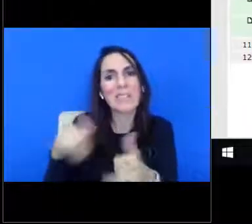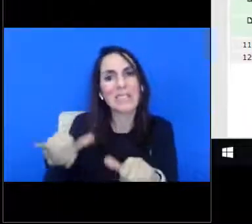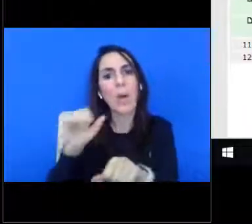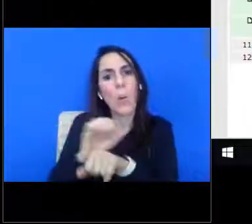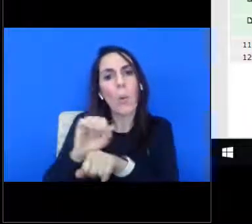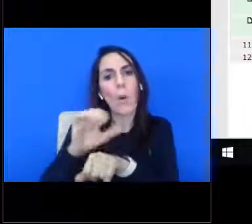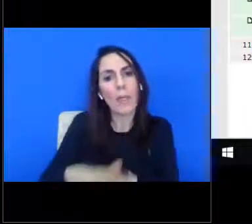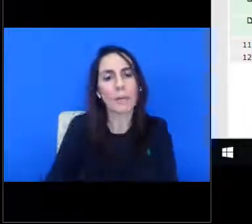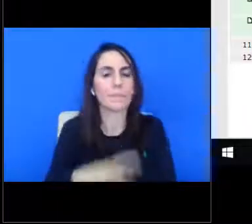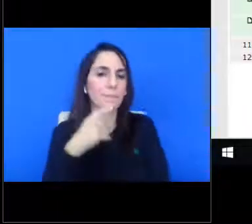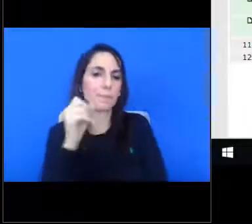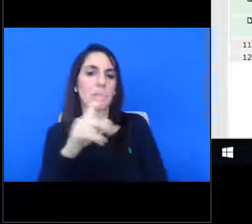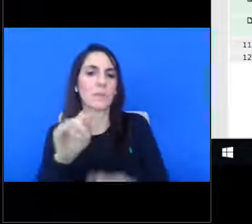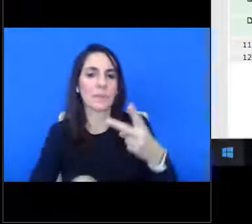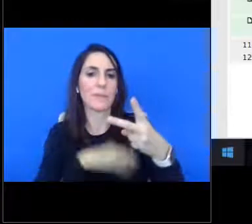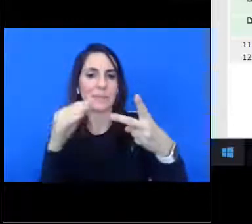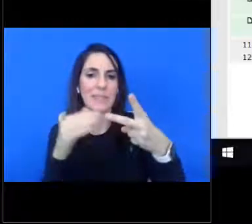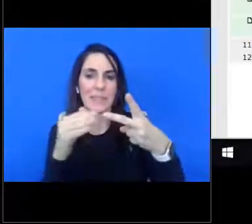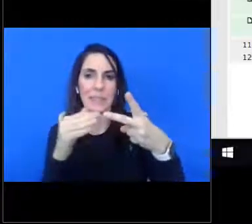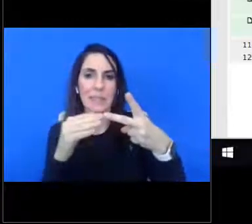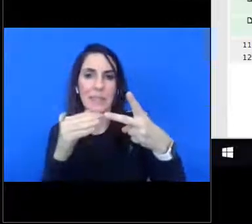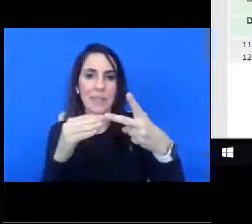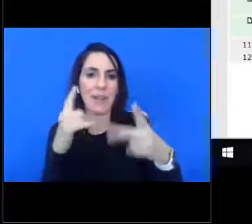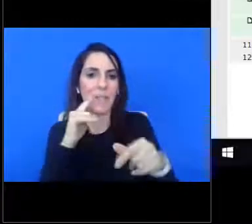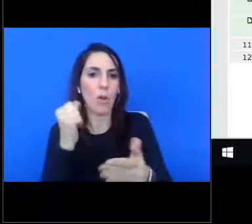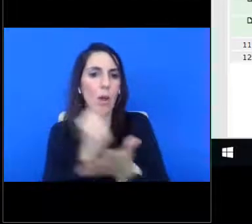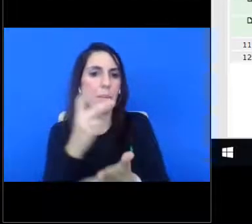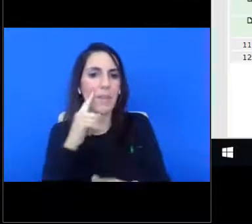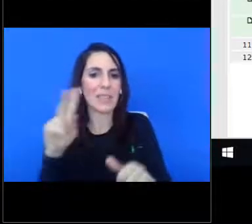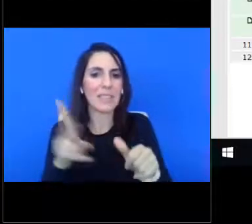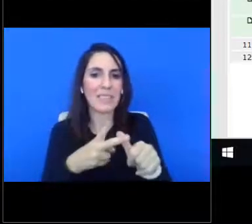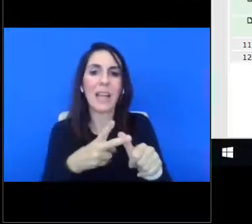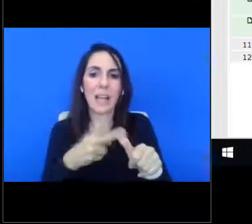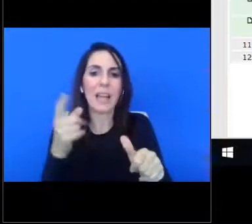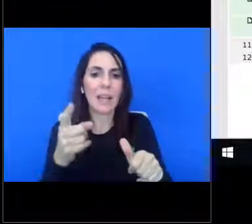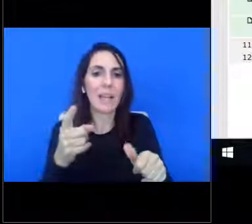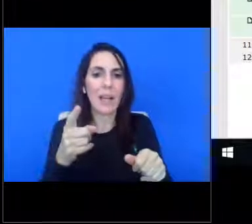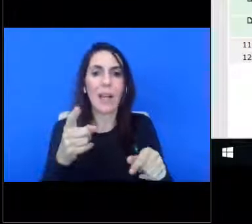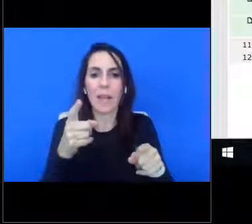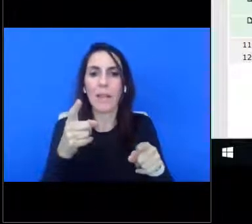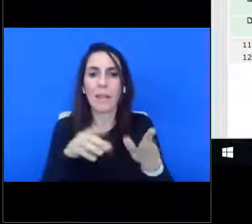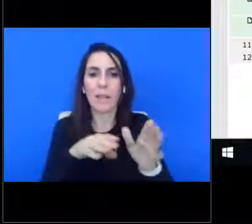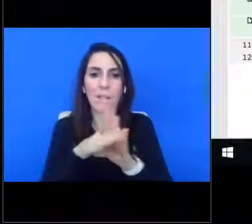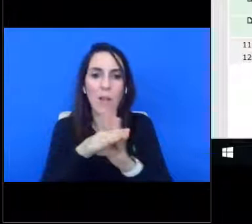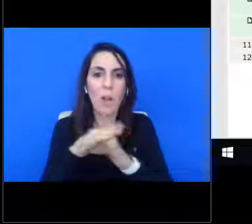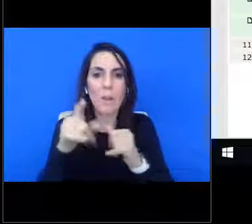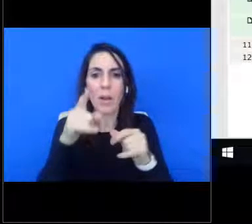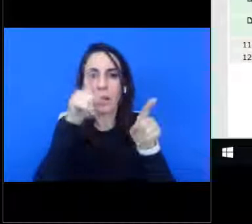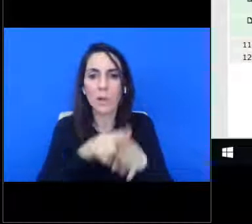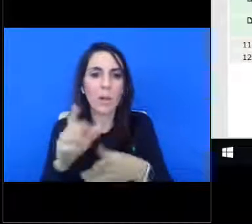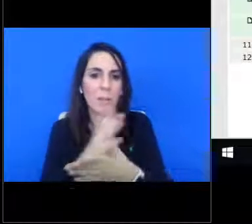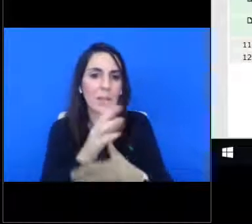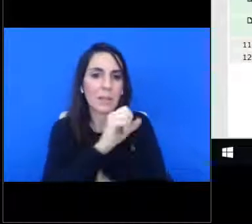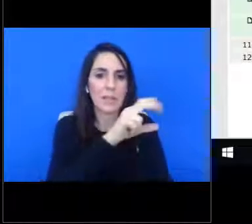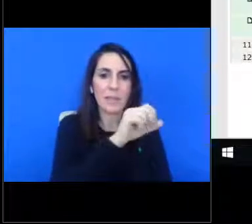Okay. We'll go on to the second item of approval of second development agreement between the CRA and Centennial Management Corp. Wells